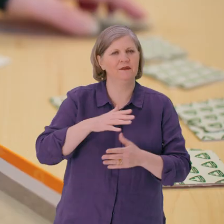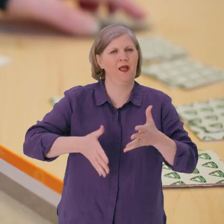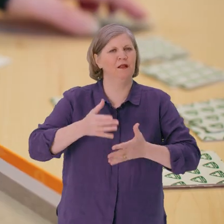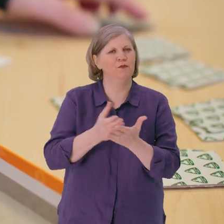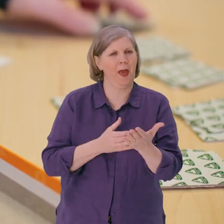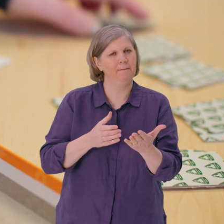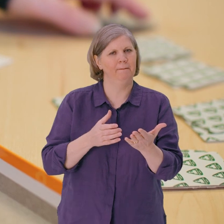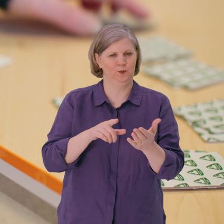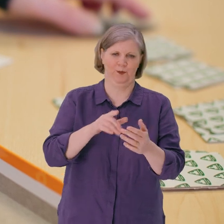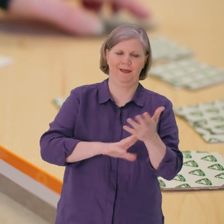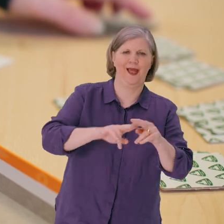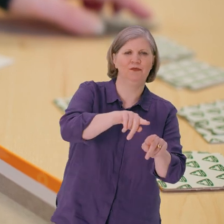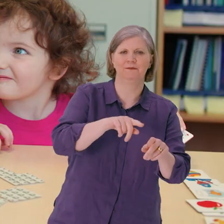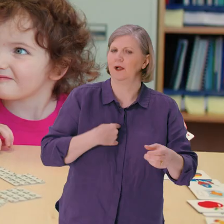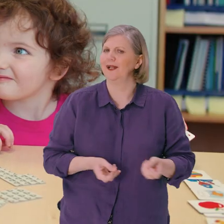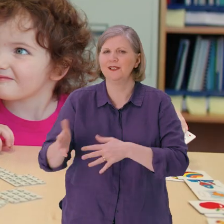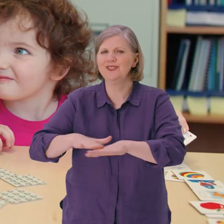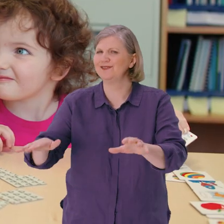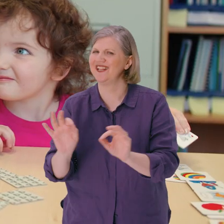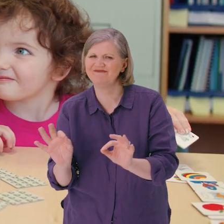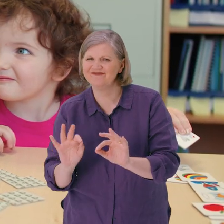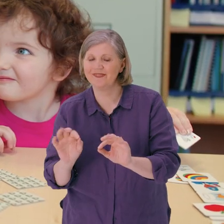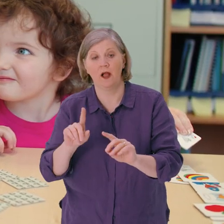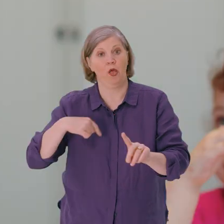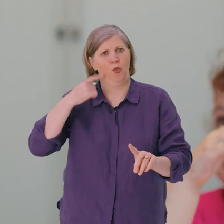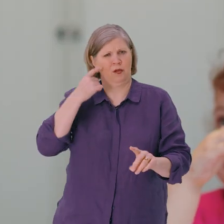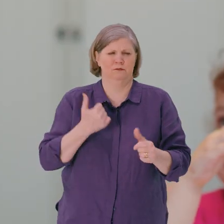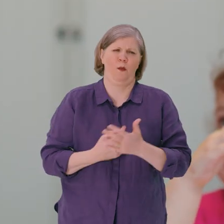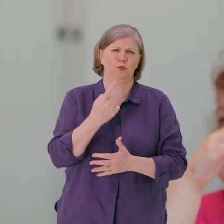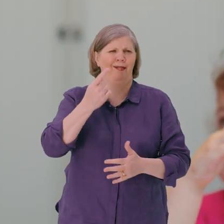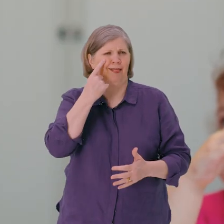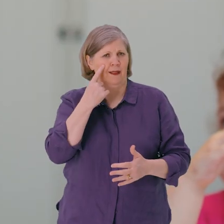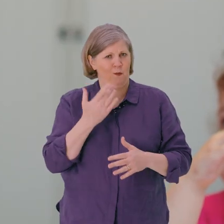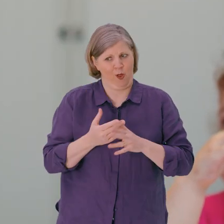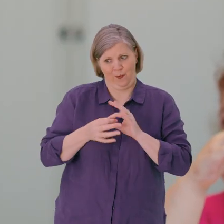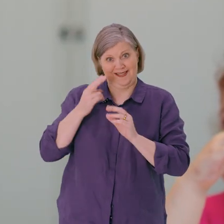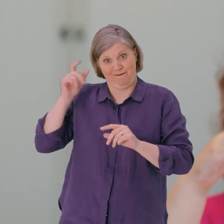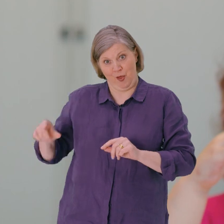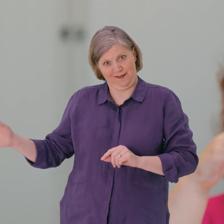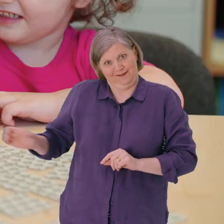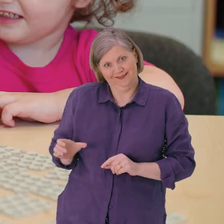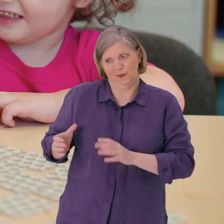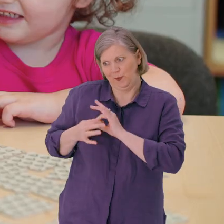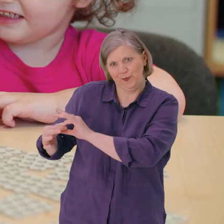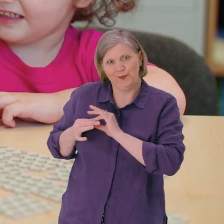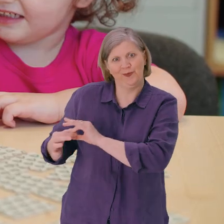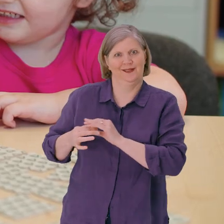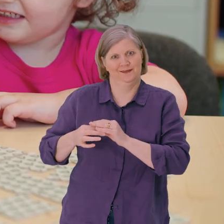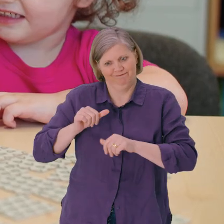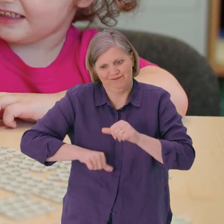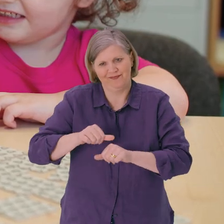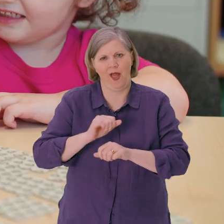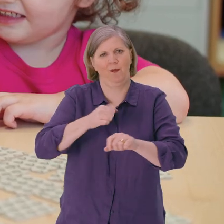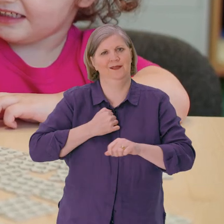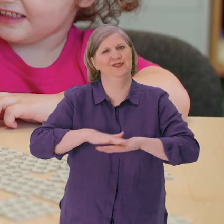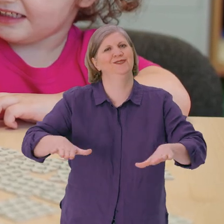our parents, we don't deliver it to the children and we thought it would be a great opportunity to try and work with a deaf person and give us some